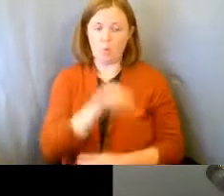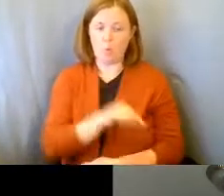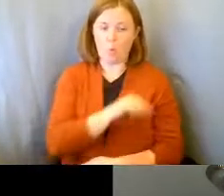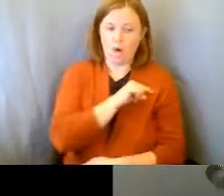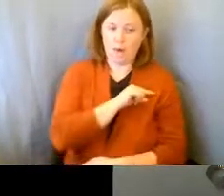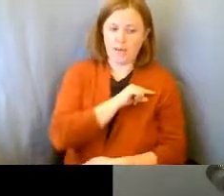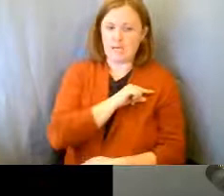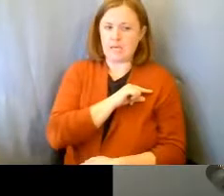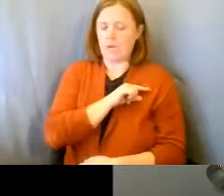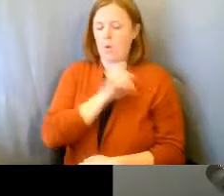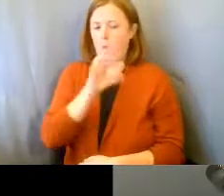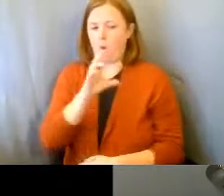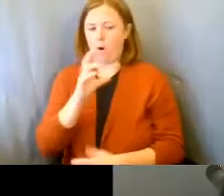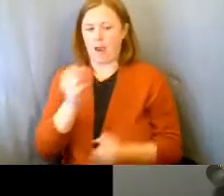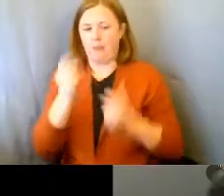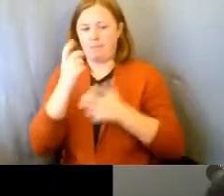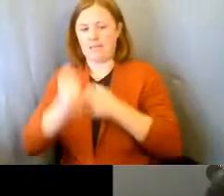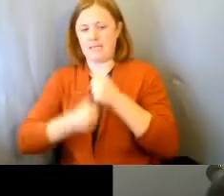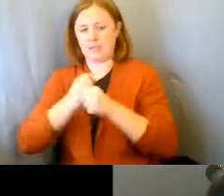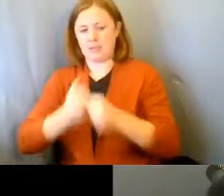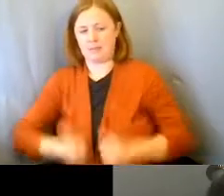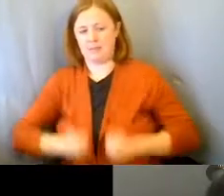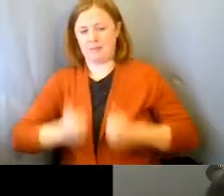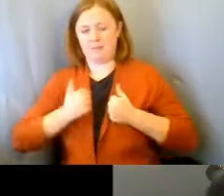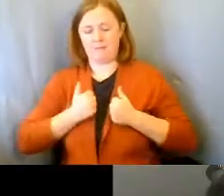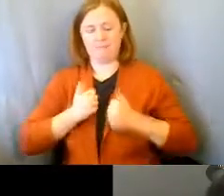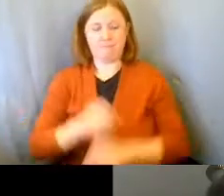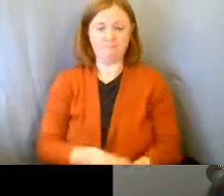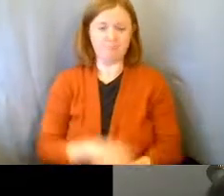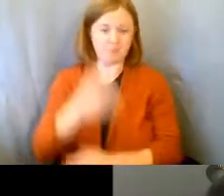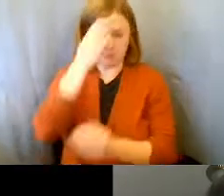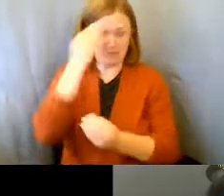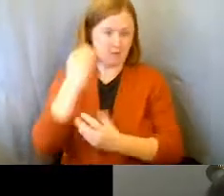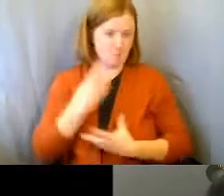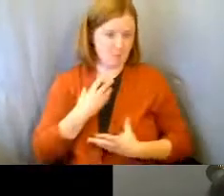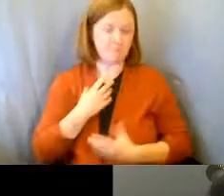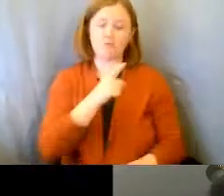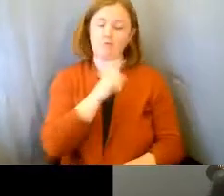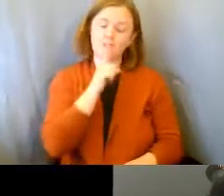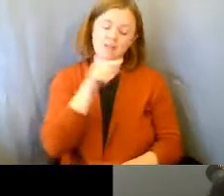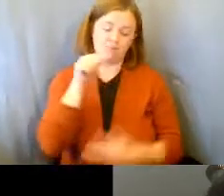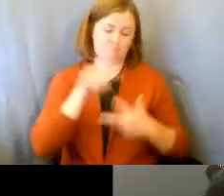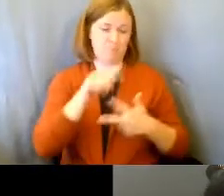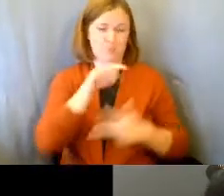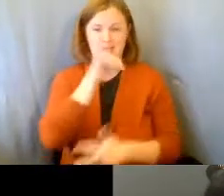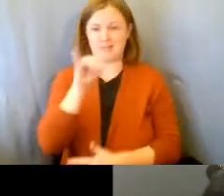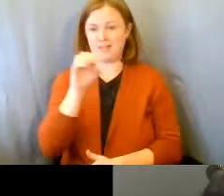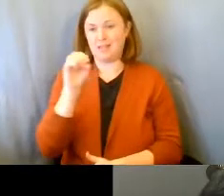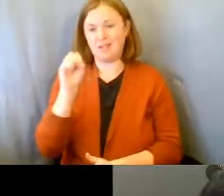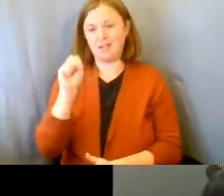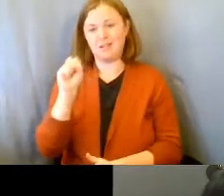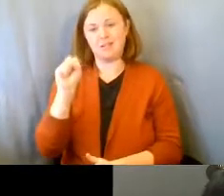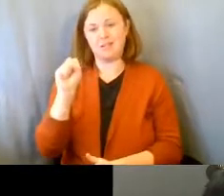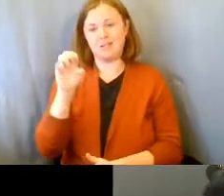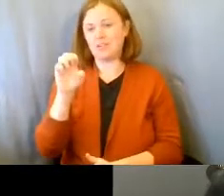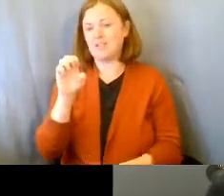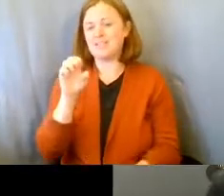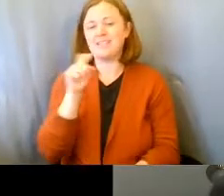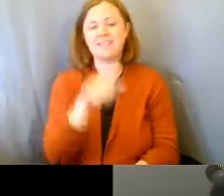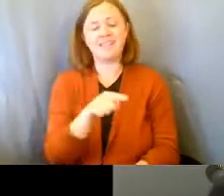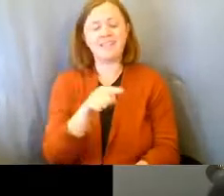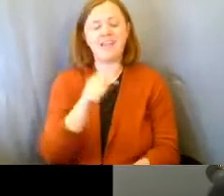quantity of his life. The one thing that is consistent with Jesse is that Jesse does